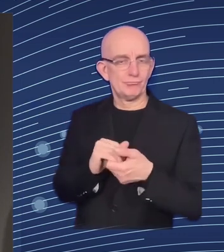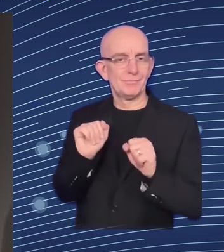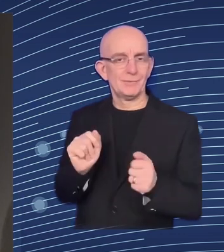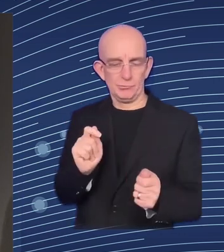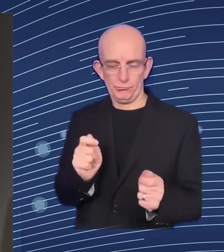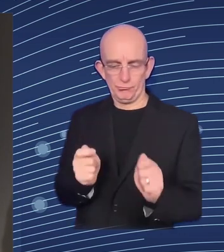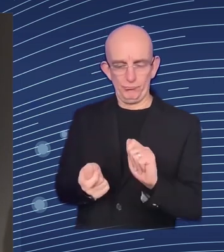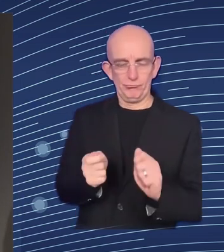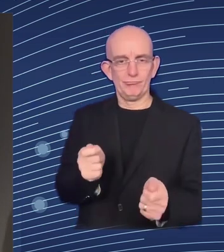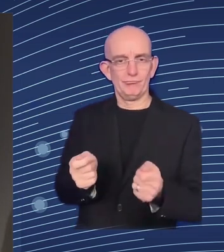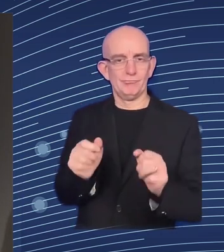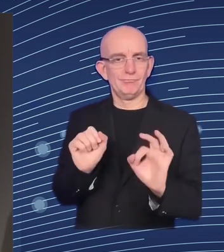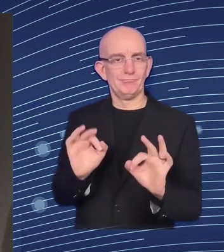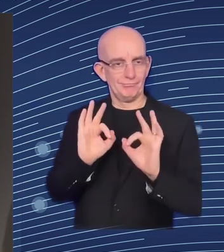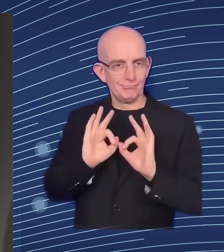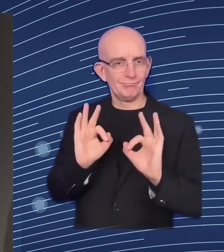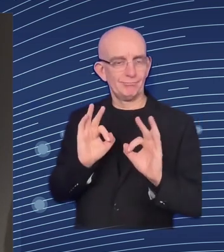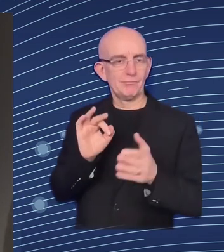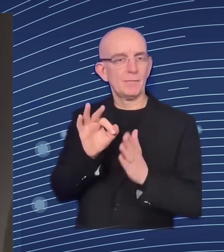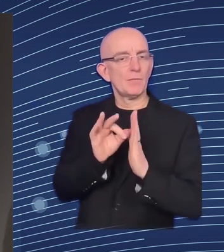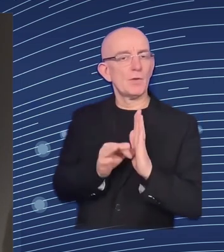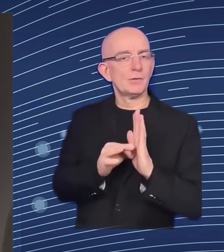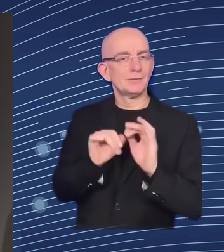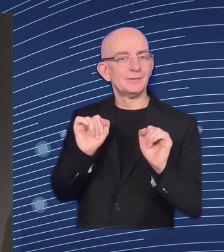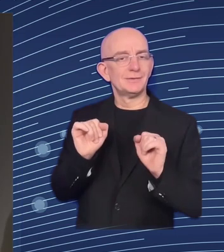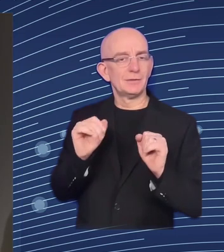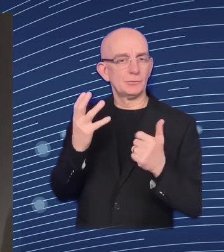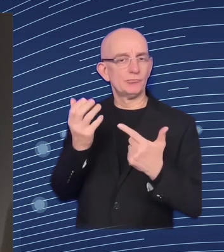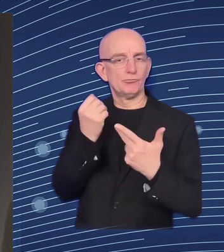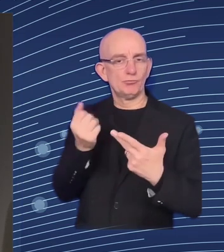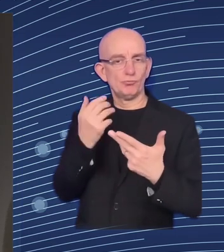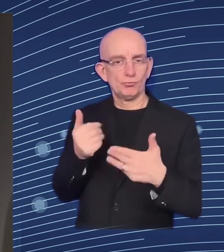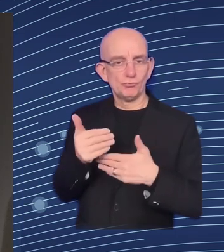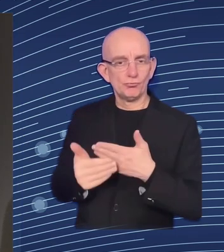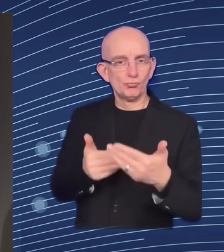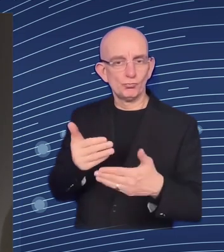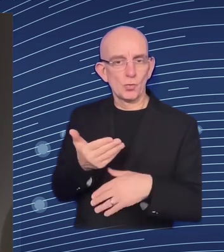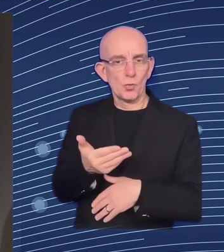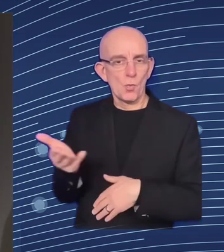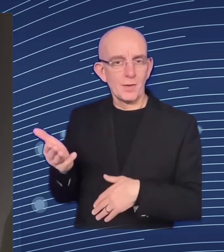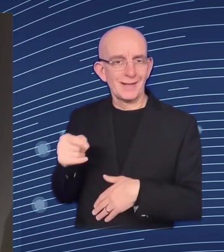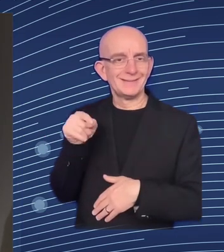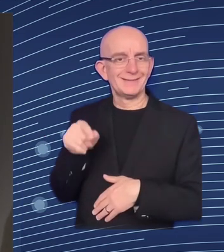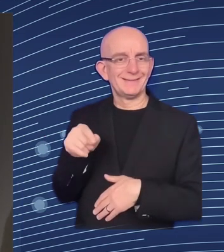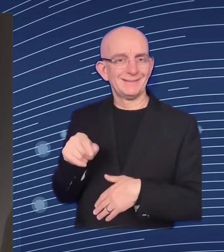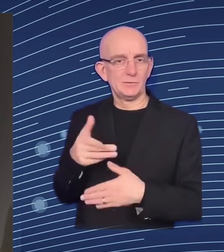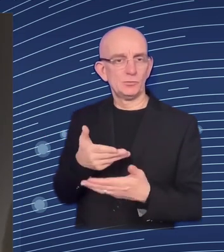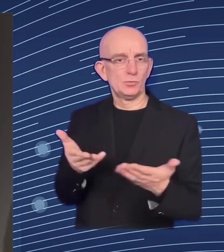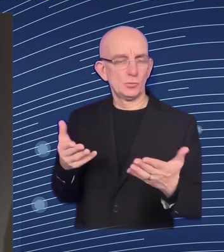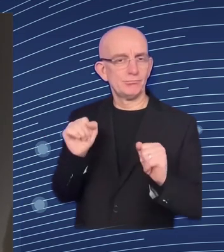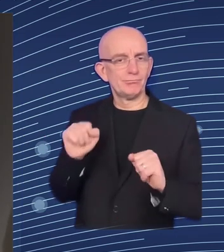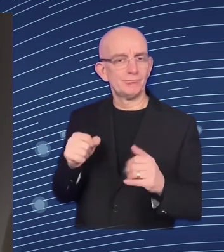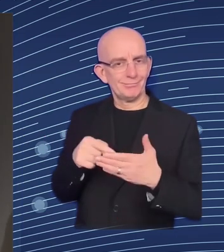process towards doing more of that and deepening and strengthening our cooperation in this context so i'm delighted to welcome dr pilvi